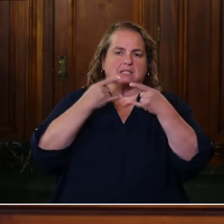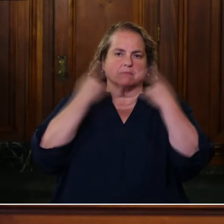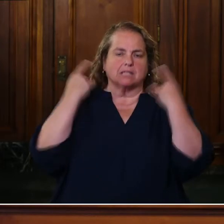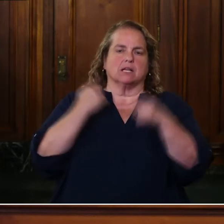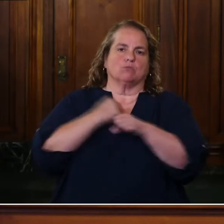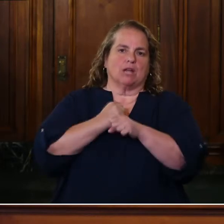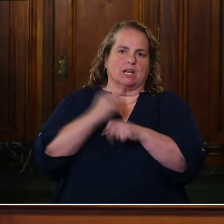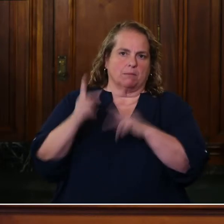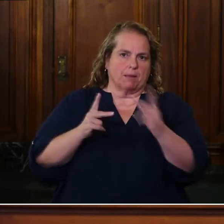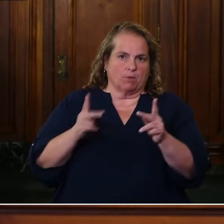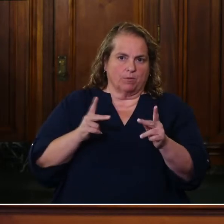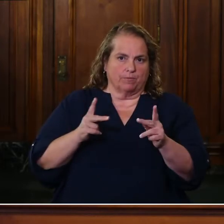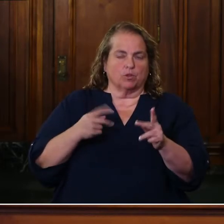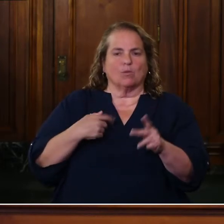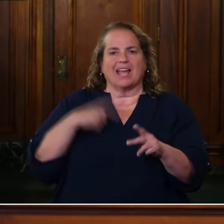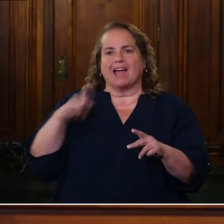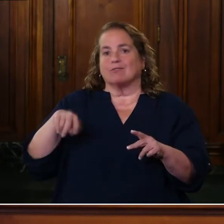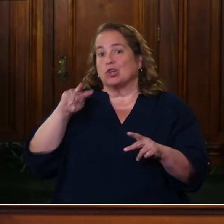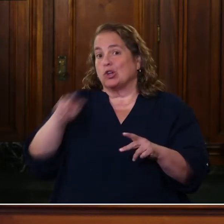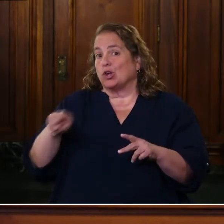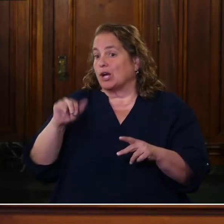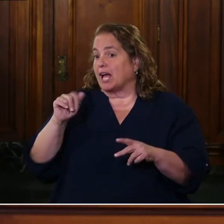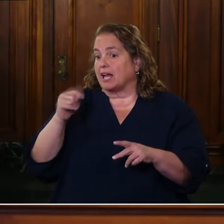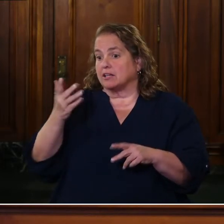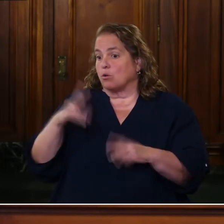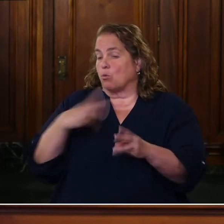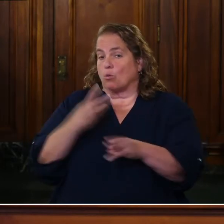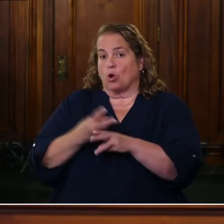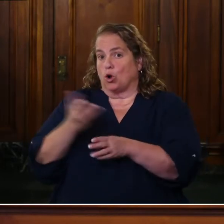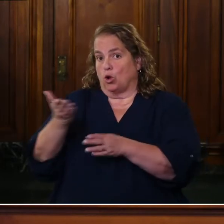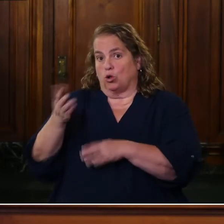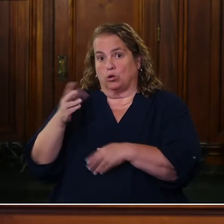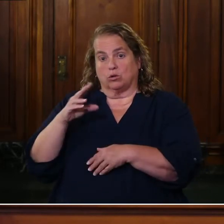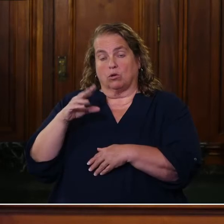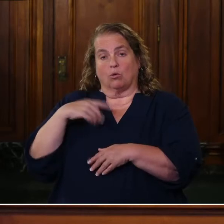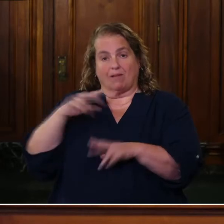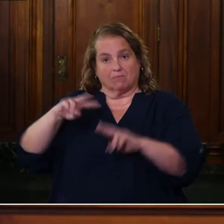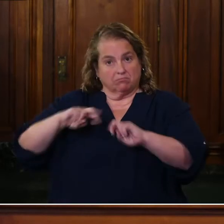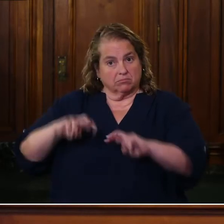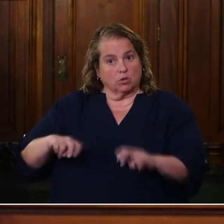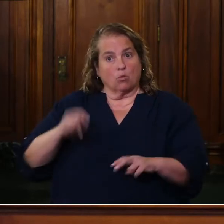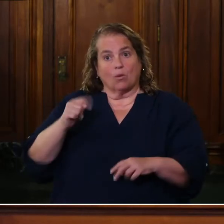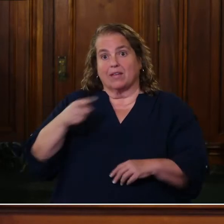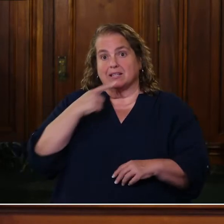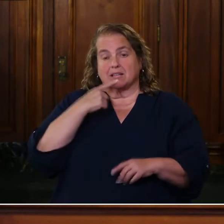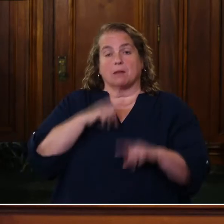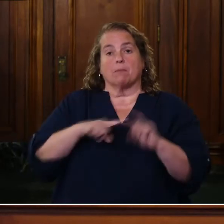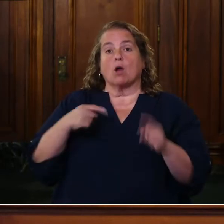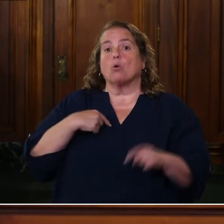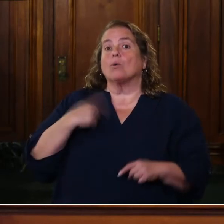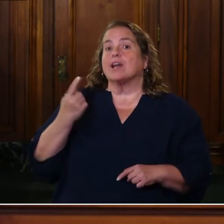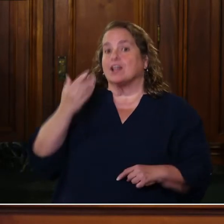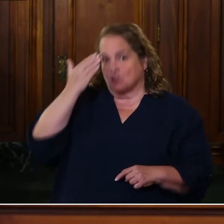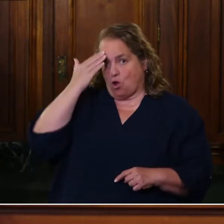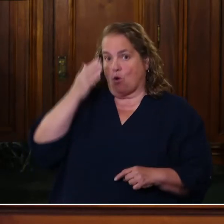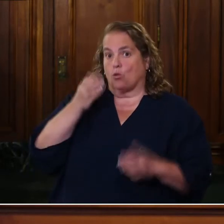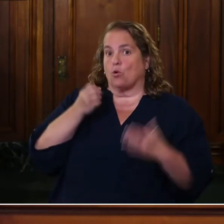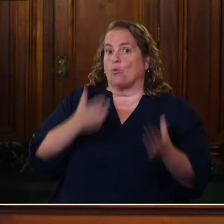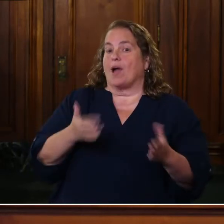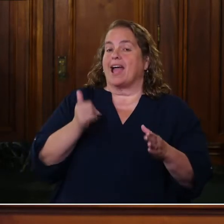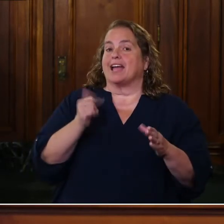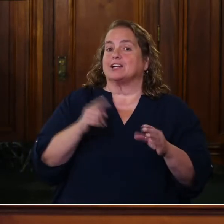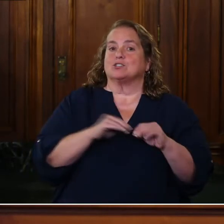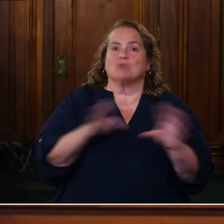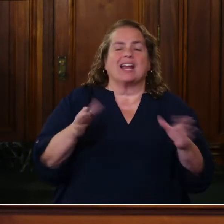that'll be something we'll have to look at and analyze. Um, but certainly from the way that we believe this spreads coughing, even